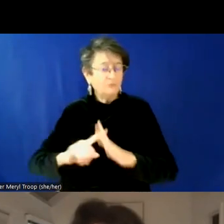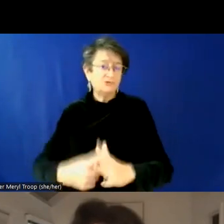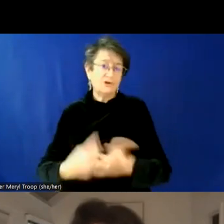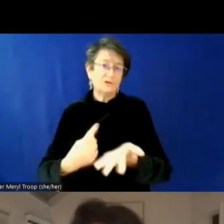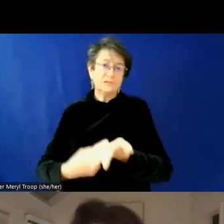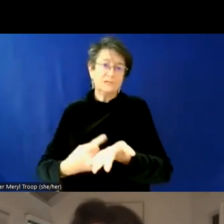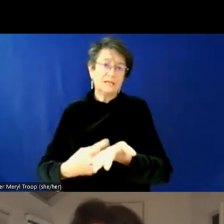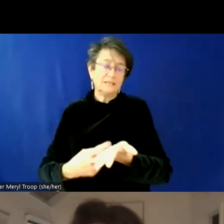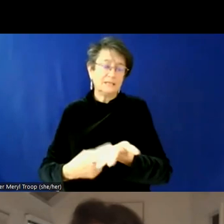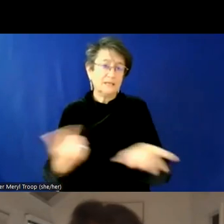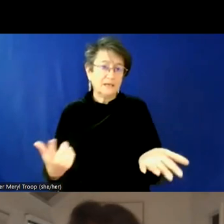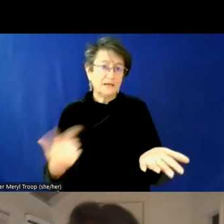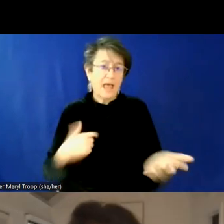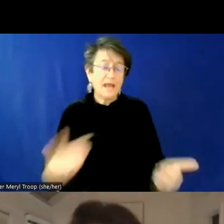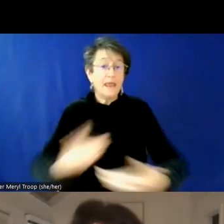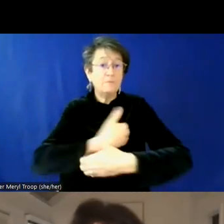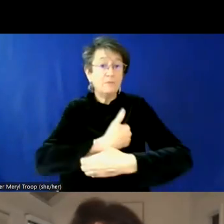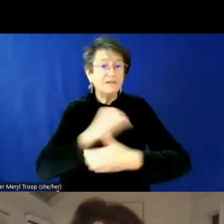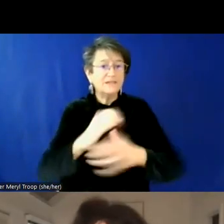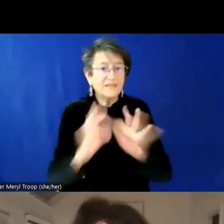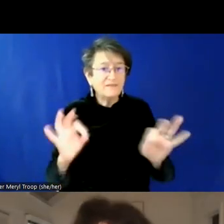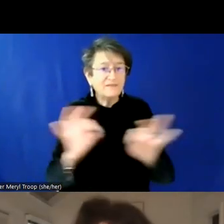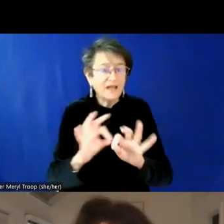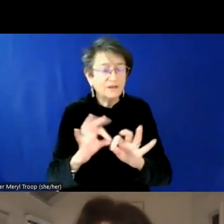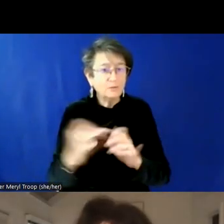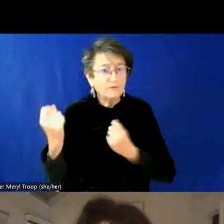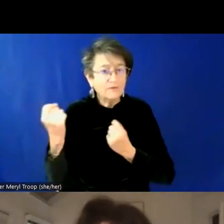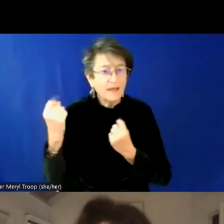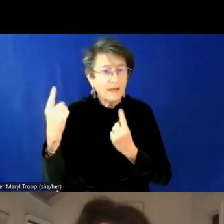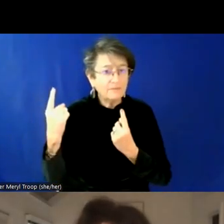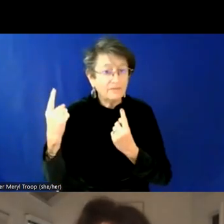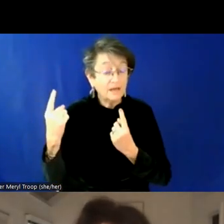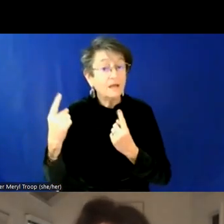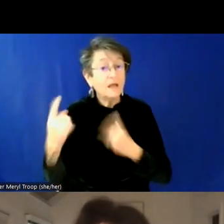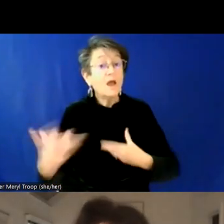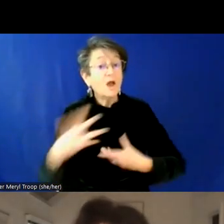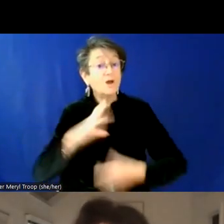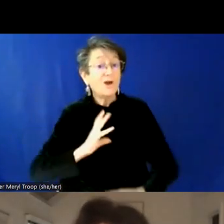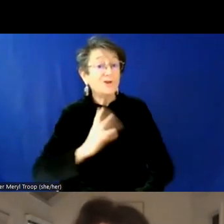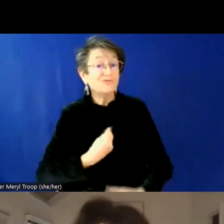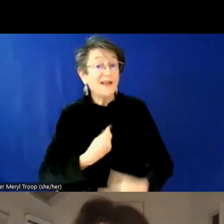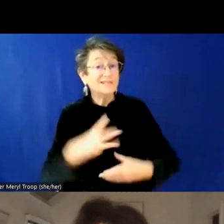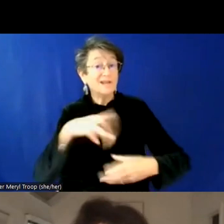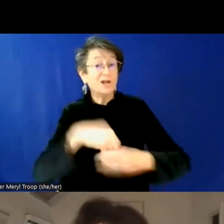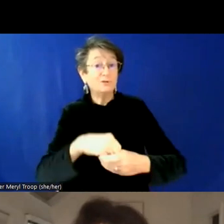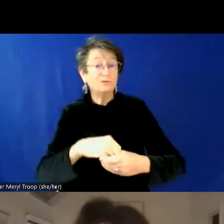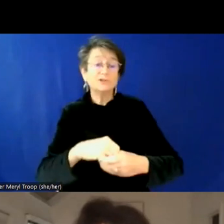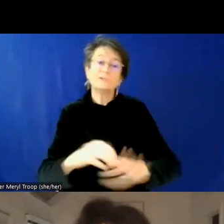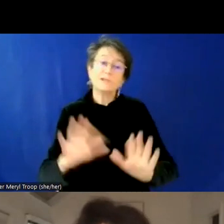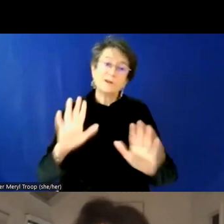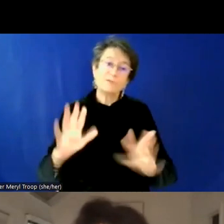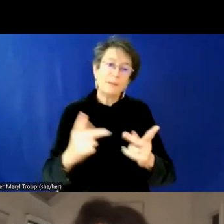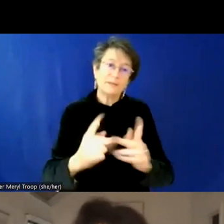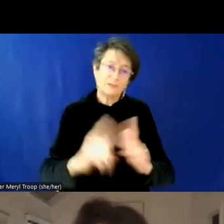you know, embracing that value somewhere. And I think trans inclusion is a great place to start for that. Um, so that, that's what I would hope for,